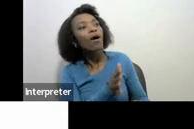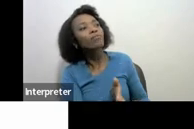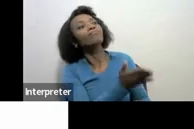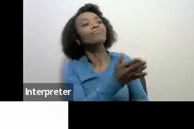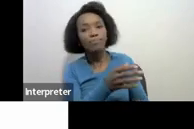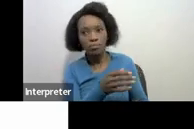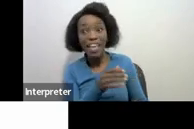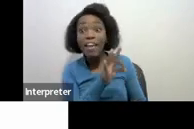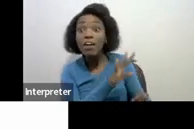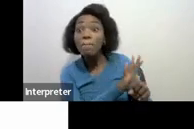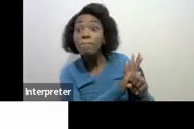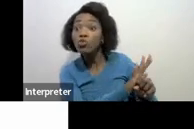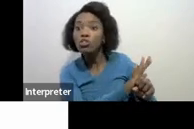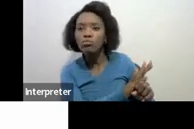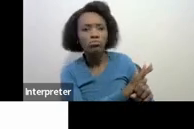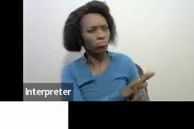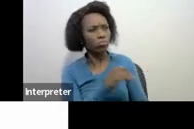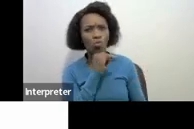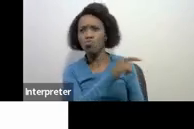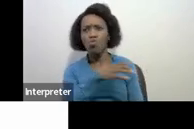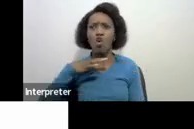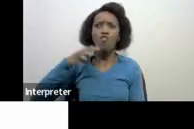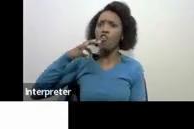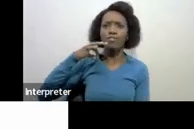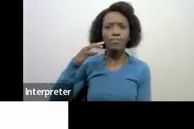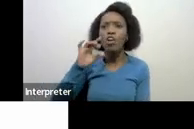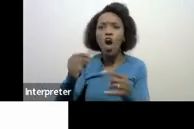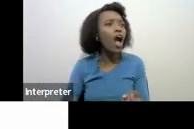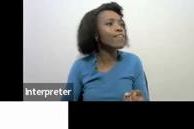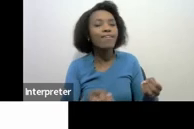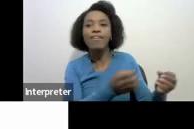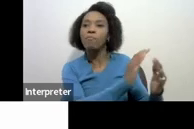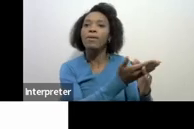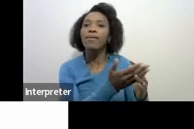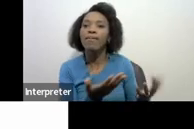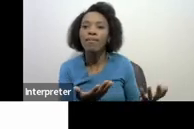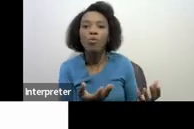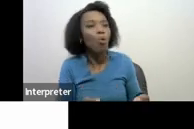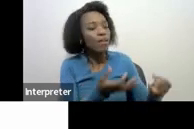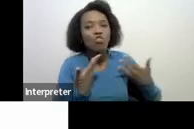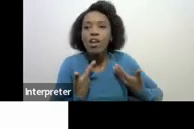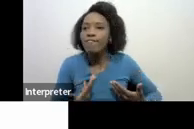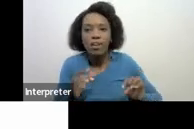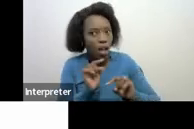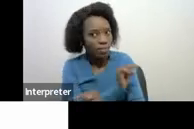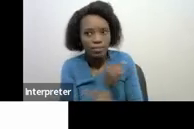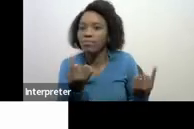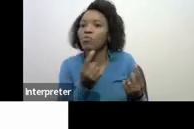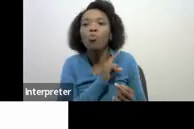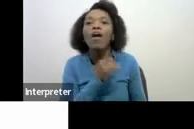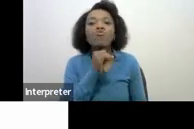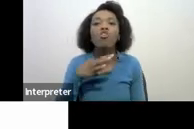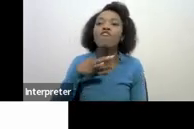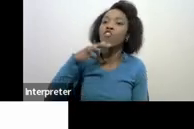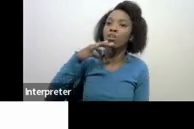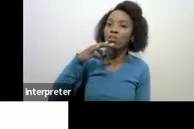someone is pushed don't give that person a relief because it's no longer voluntary and there